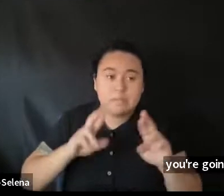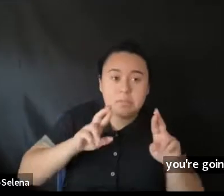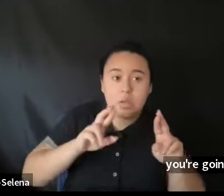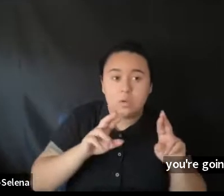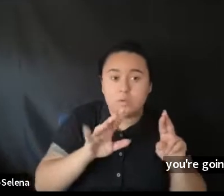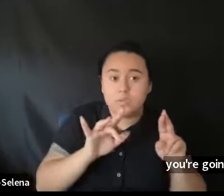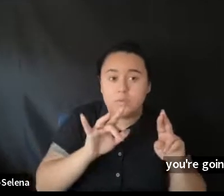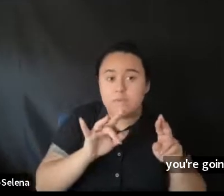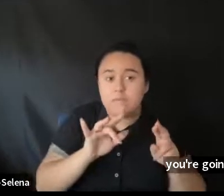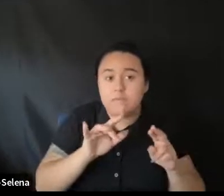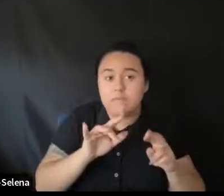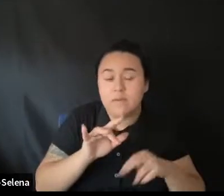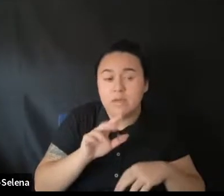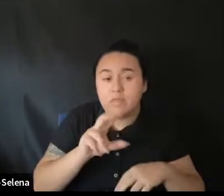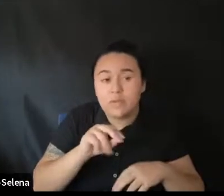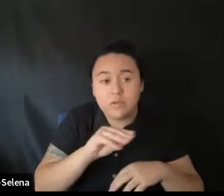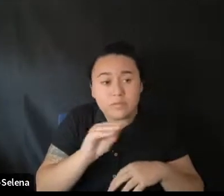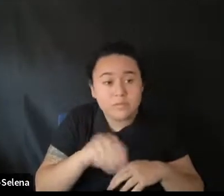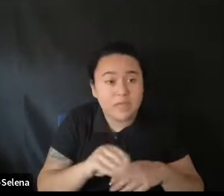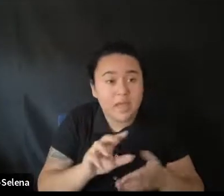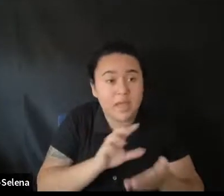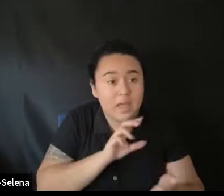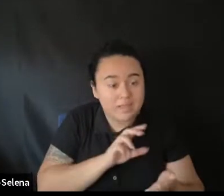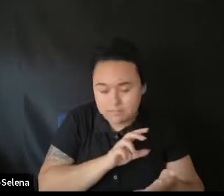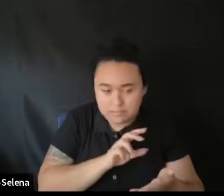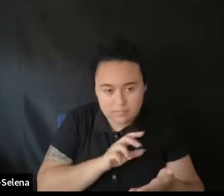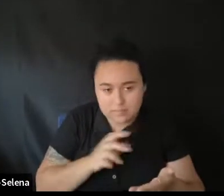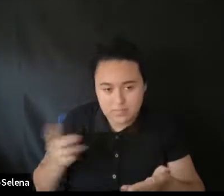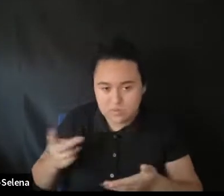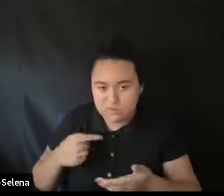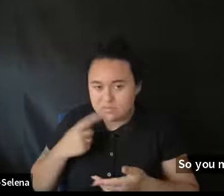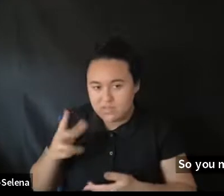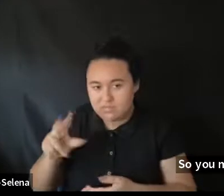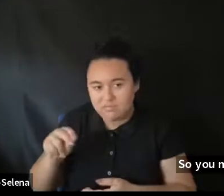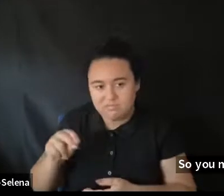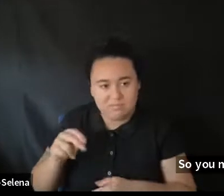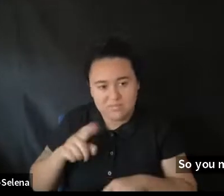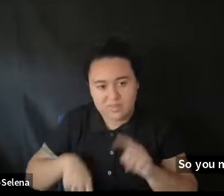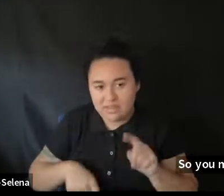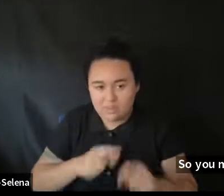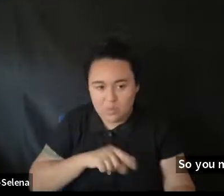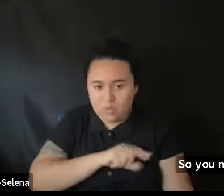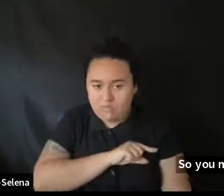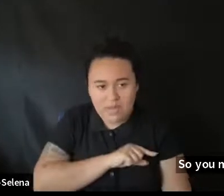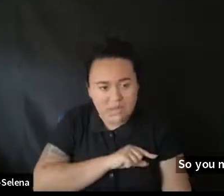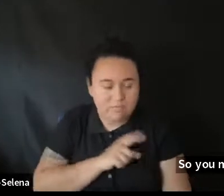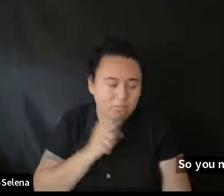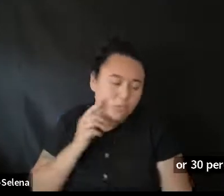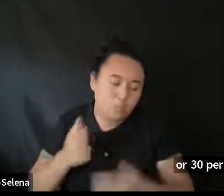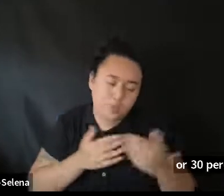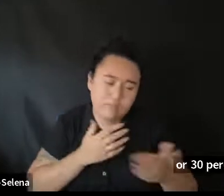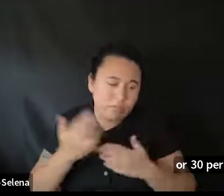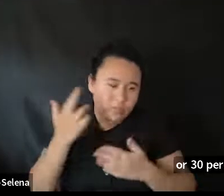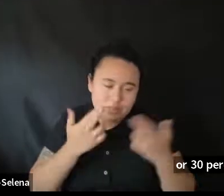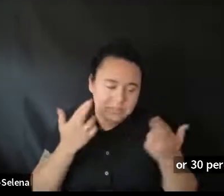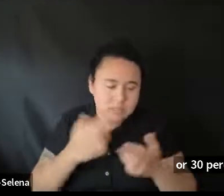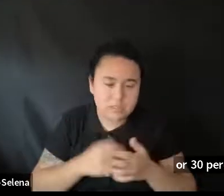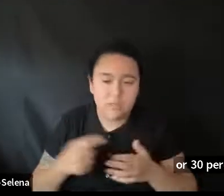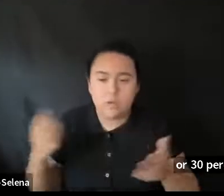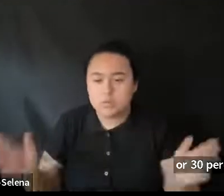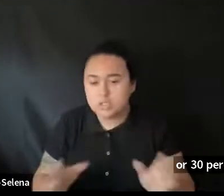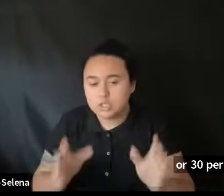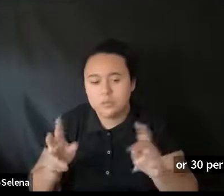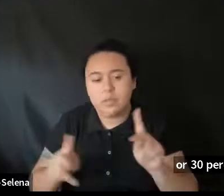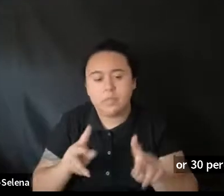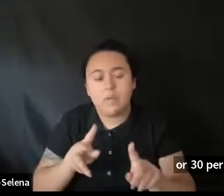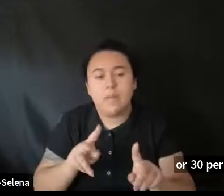know. 25 or 30%. And then. Caesar and myself. I'll have to tell you. You don't qualify. For whatever reason. So we always encourage. to